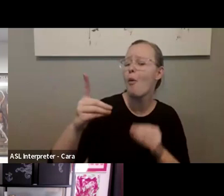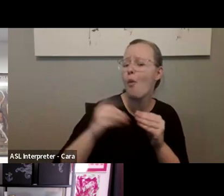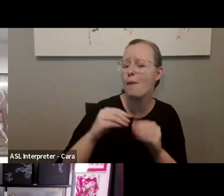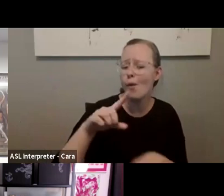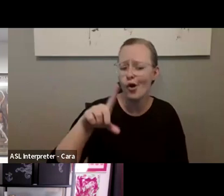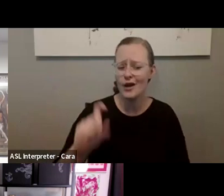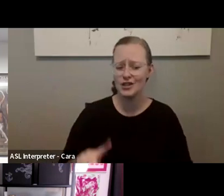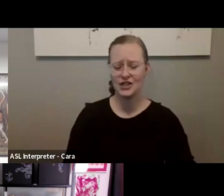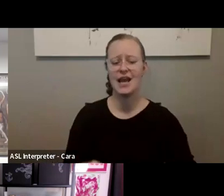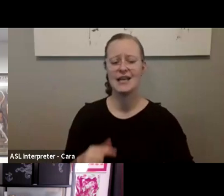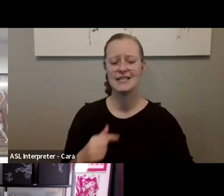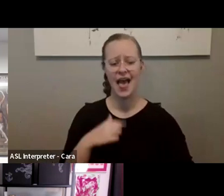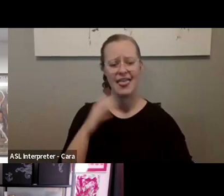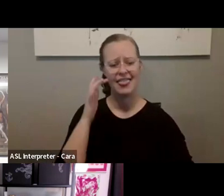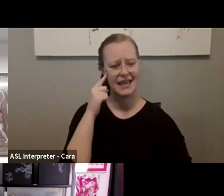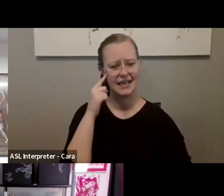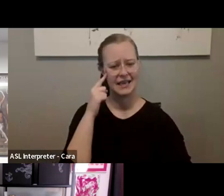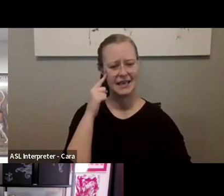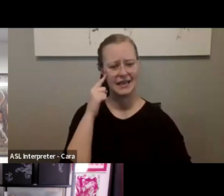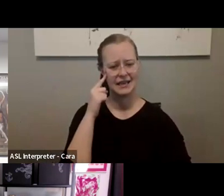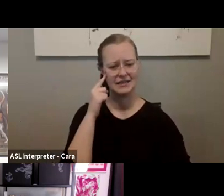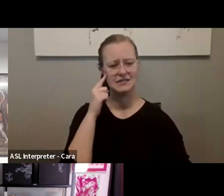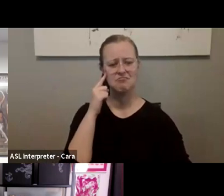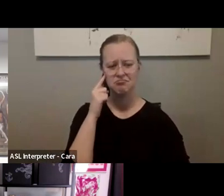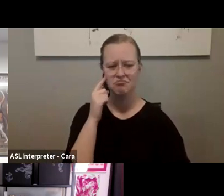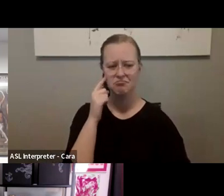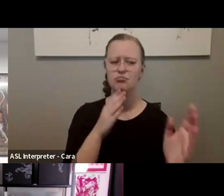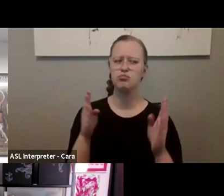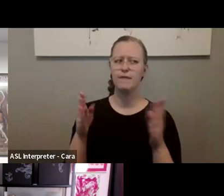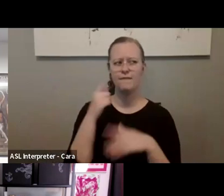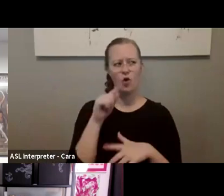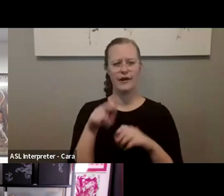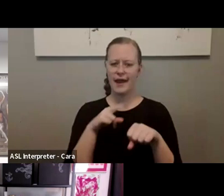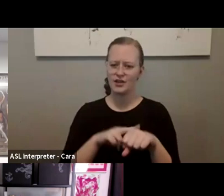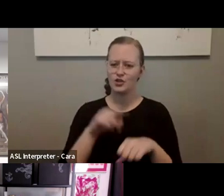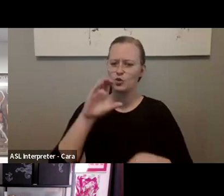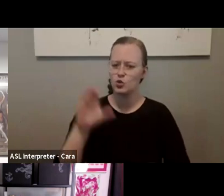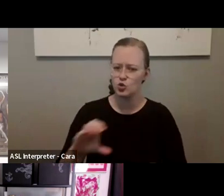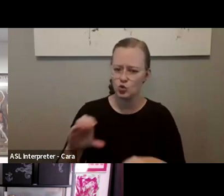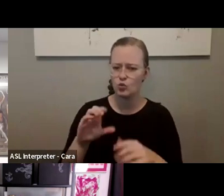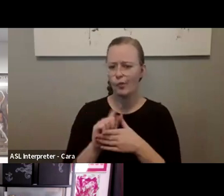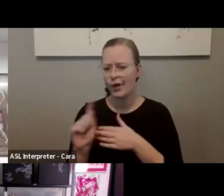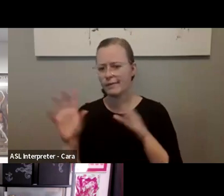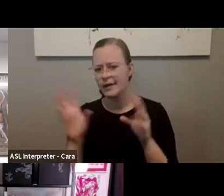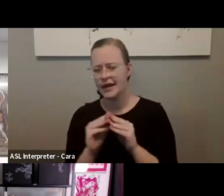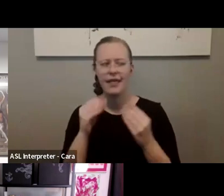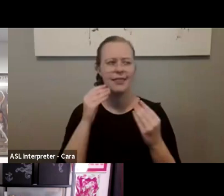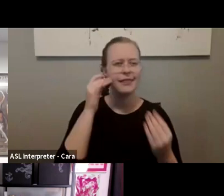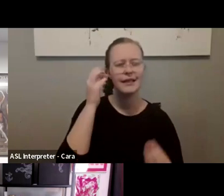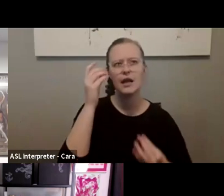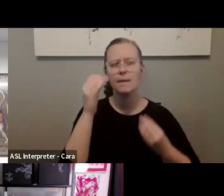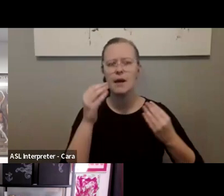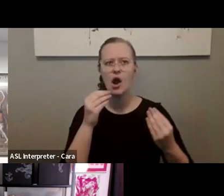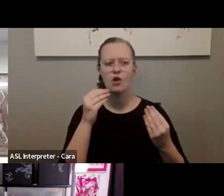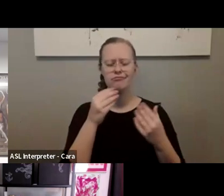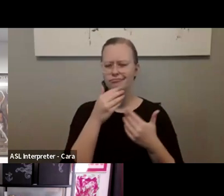So I'm thinking, you know, as as we're prepping for this national zoom in week and thinking about the best way to